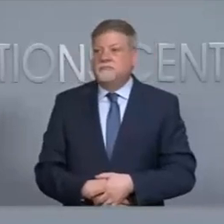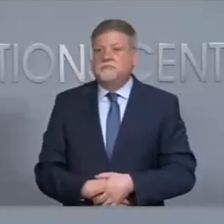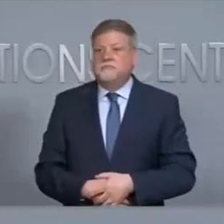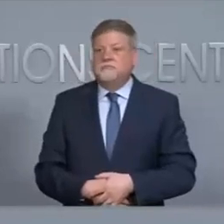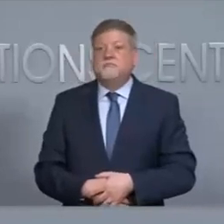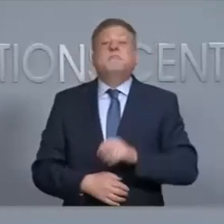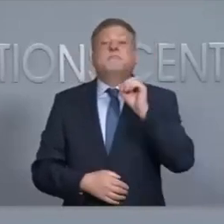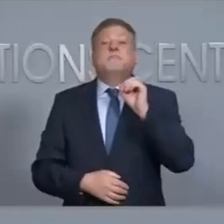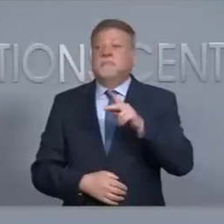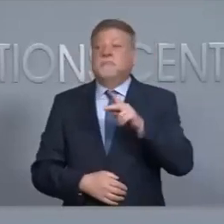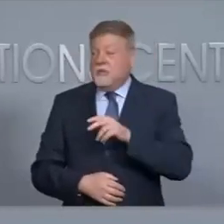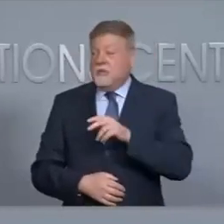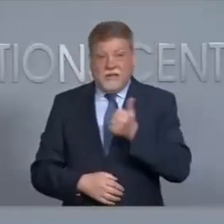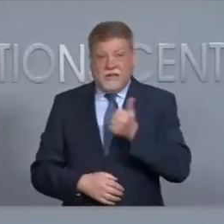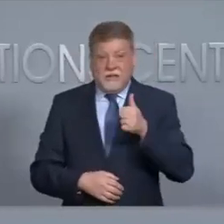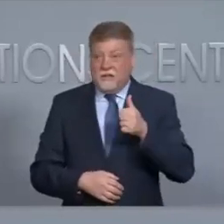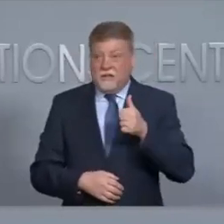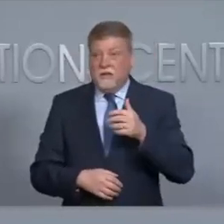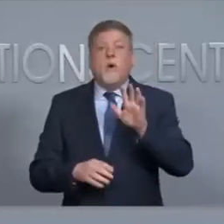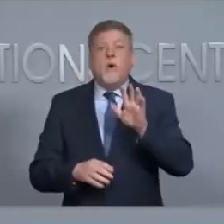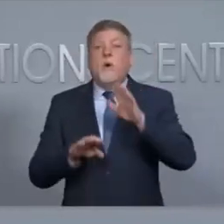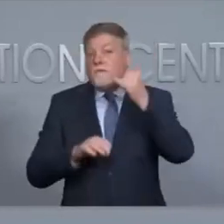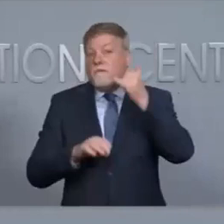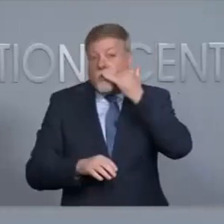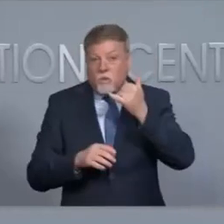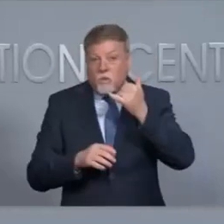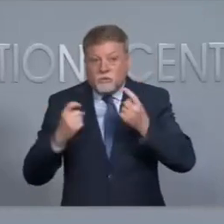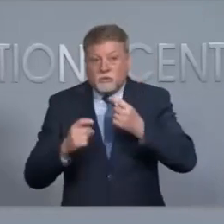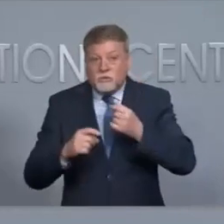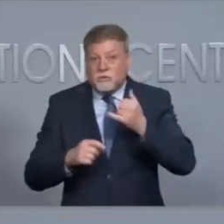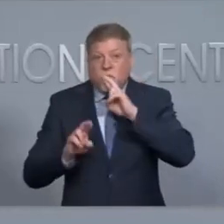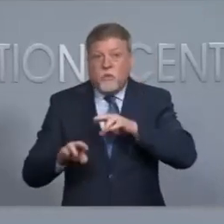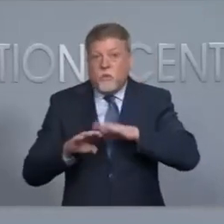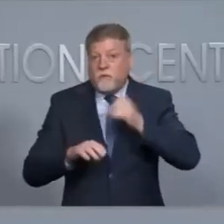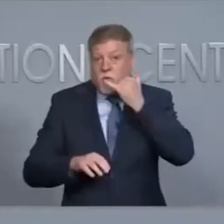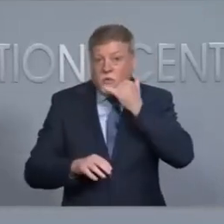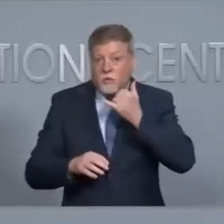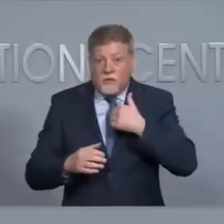Are there any remote questions that need to be answered?